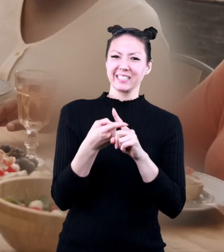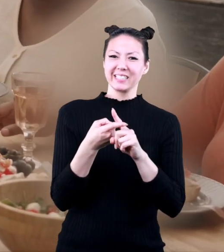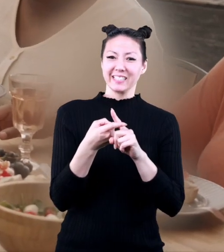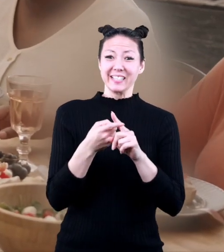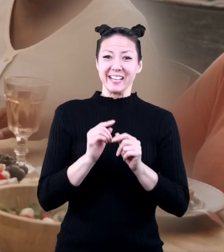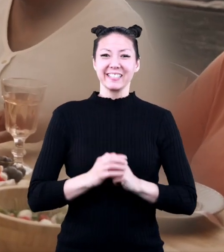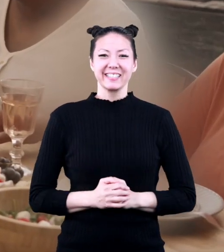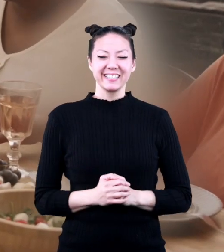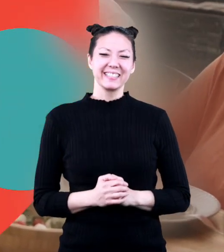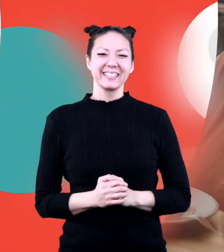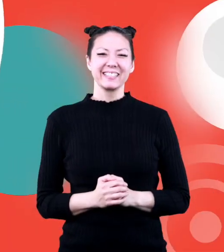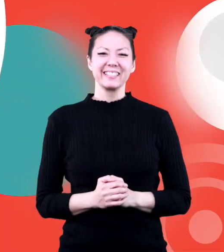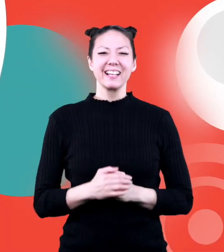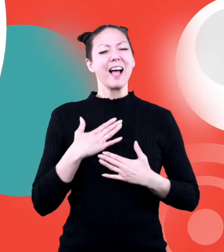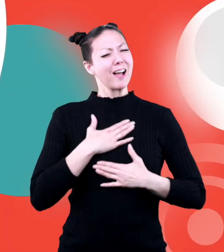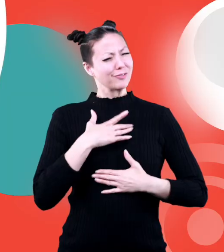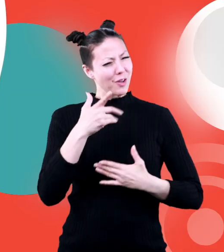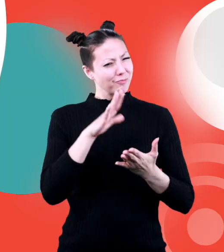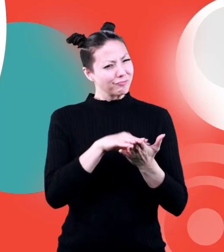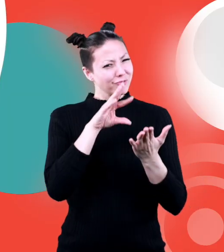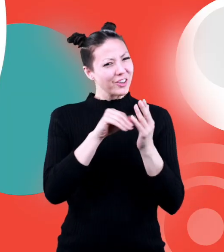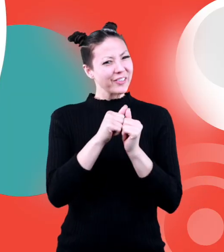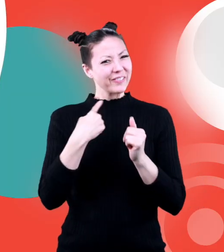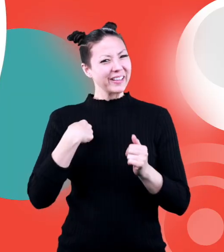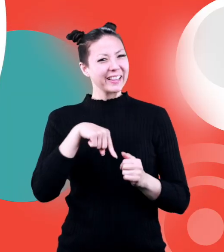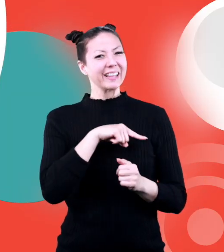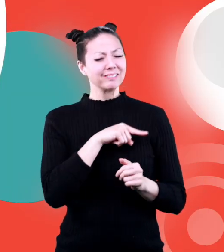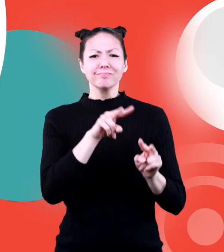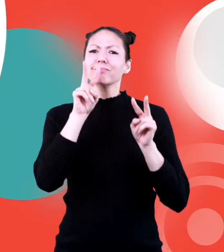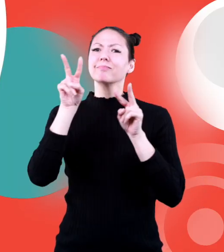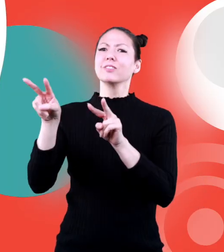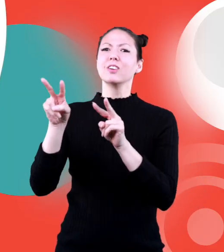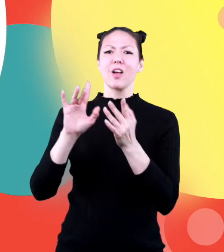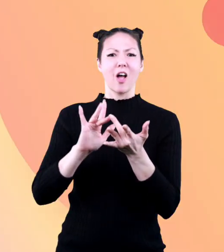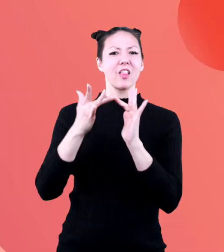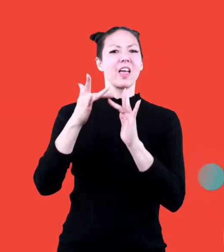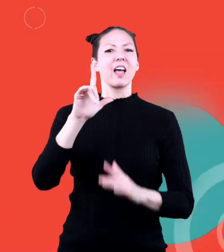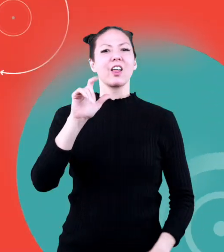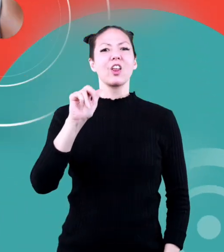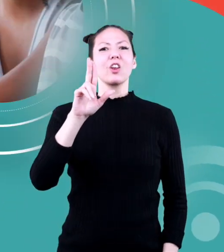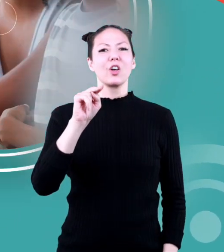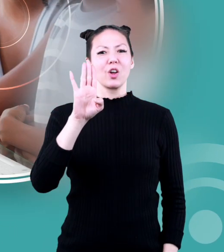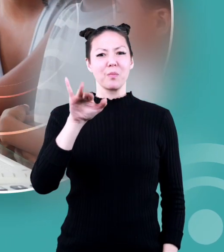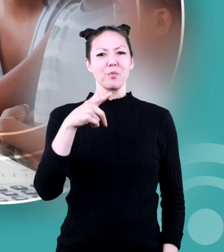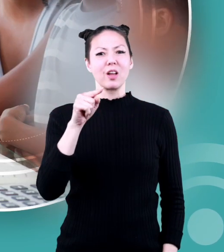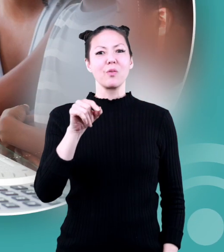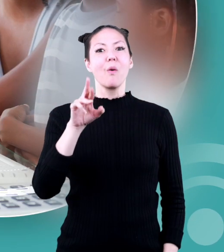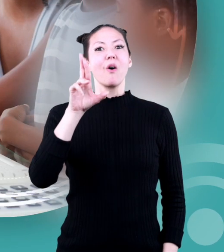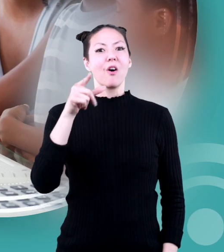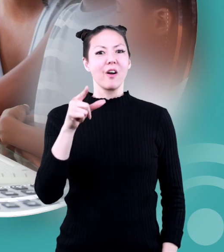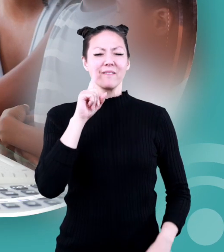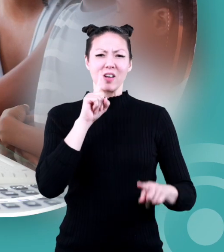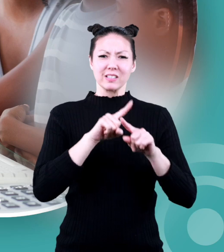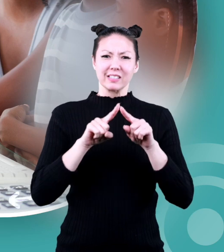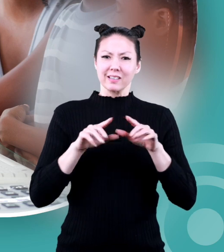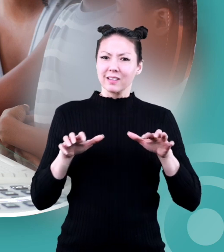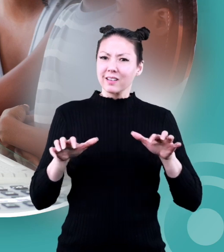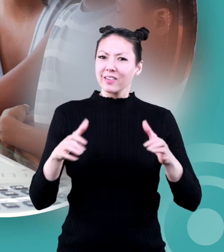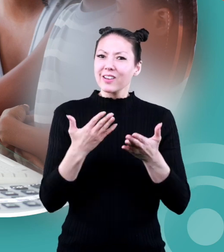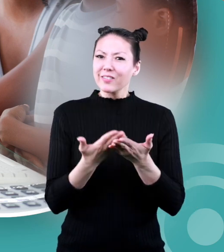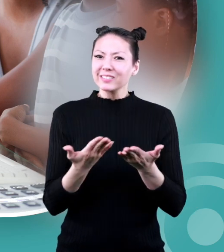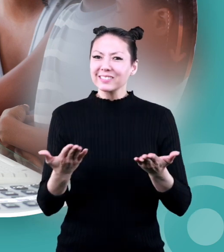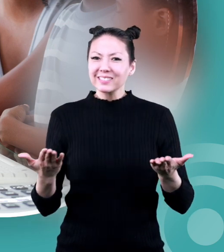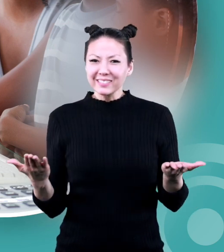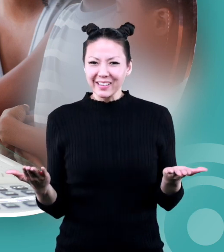friends. Hope you had fun learning with us. Visit us at learnbright.org for